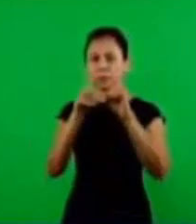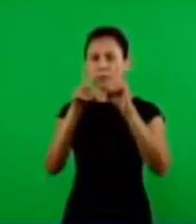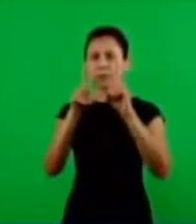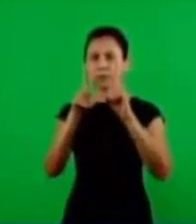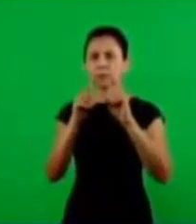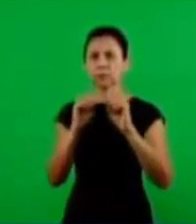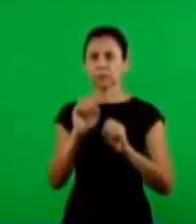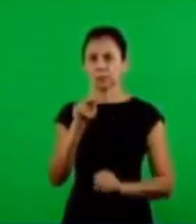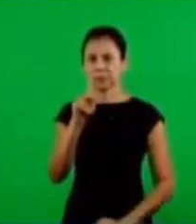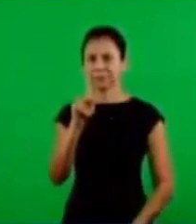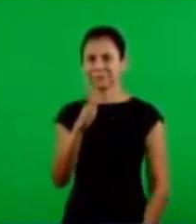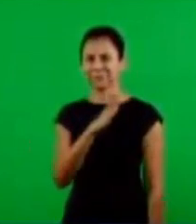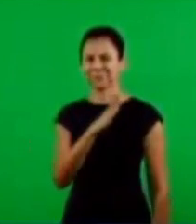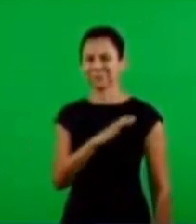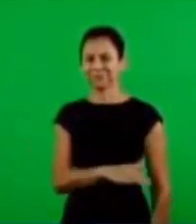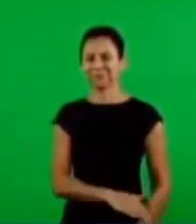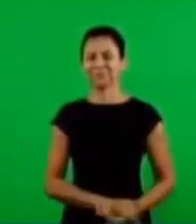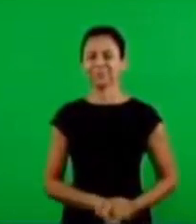established here